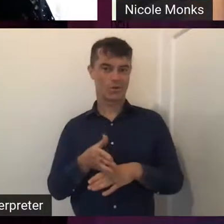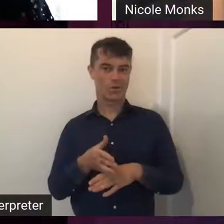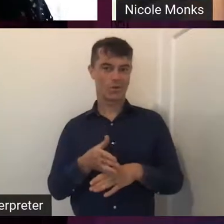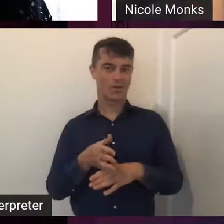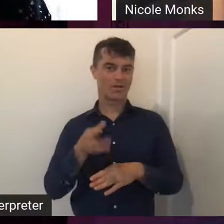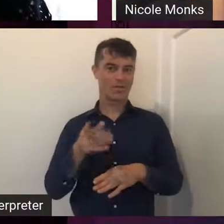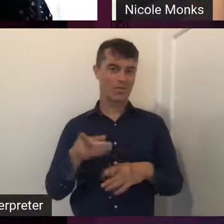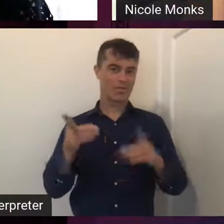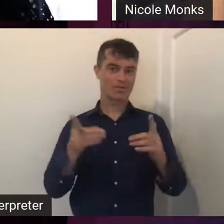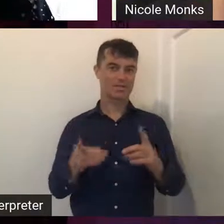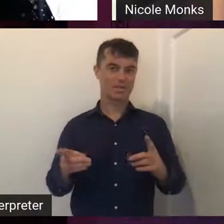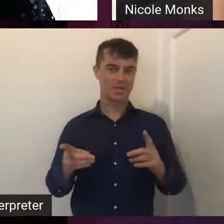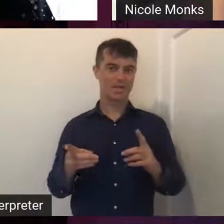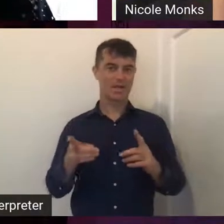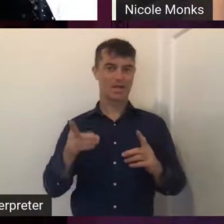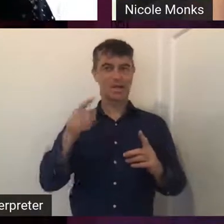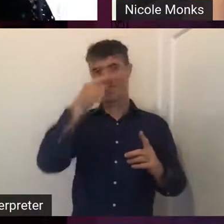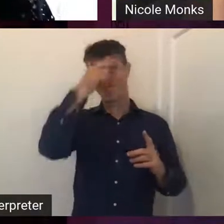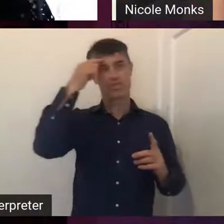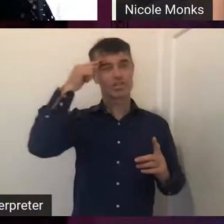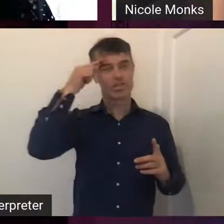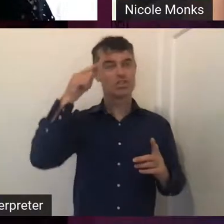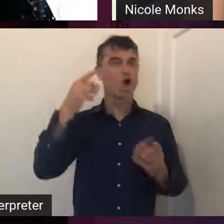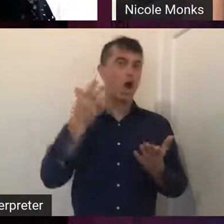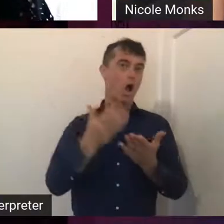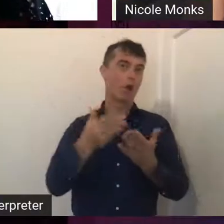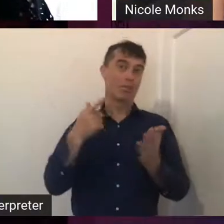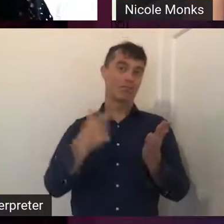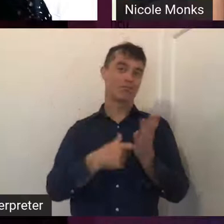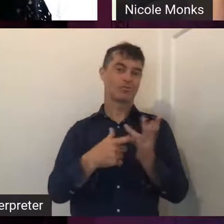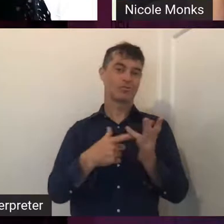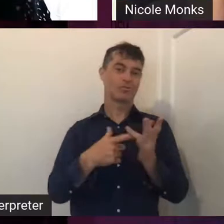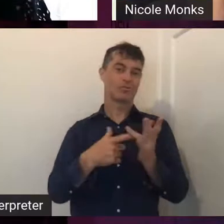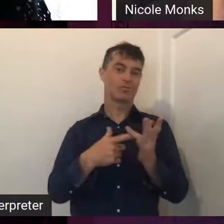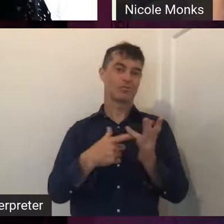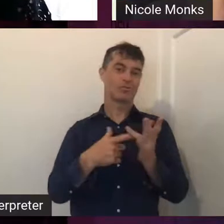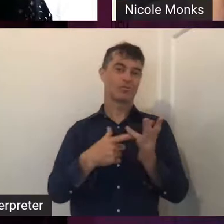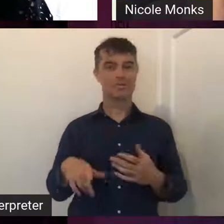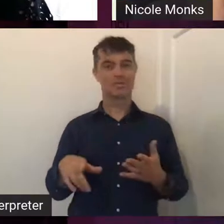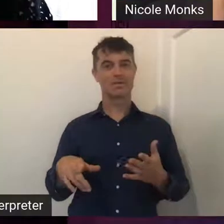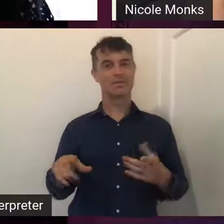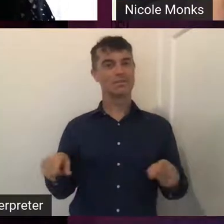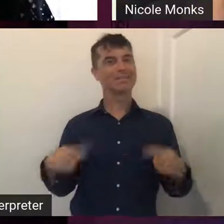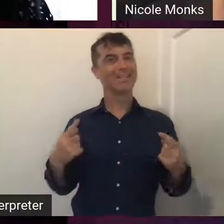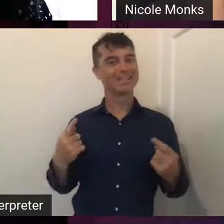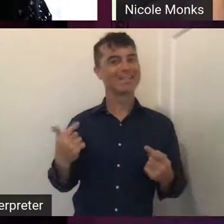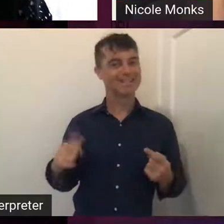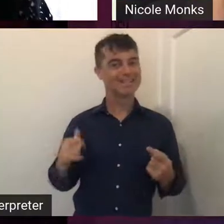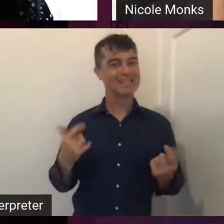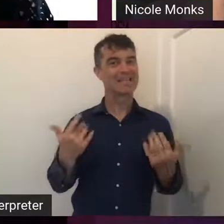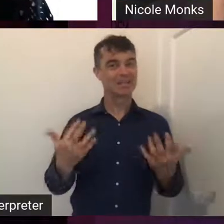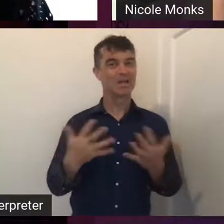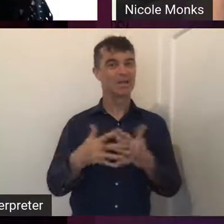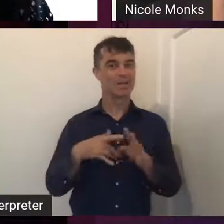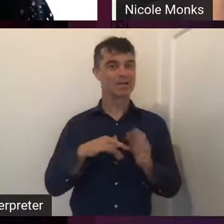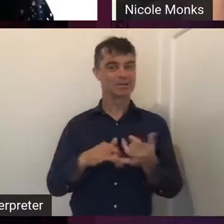for the design for Engine Lindenart on the road. So that was quite challenging in many ways.